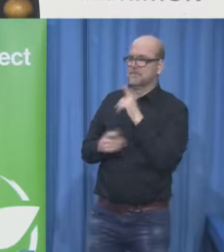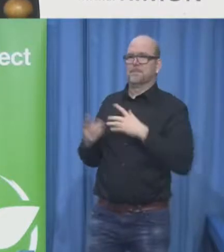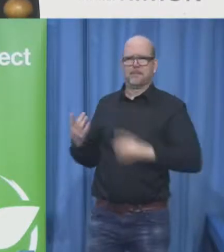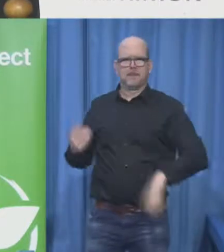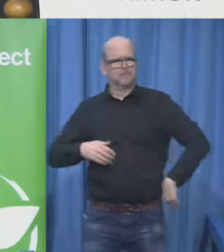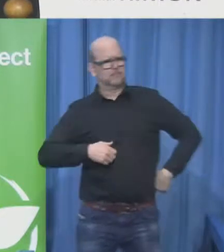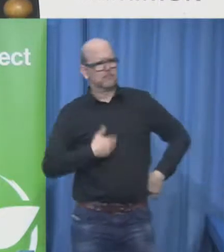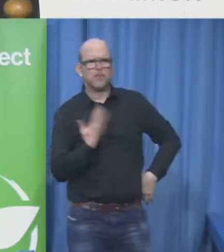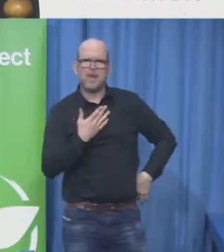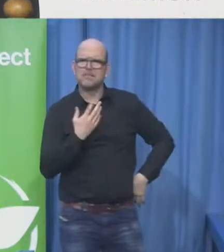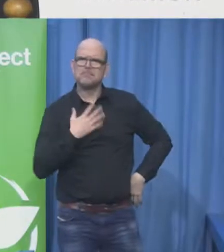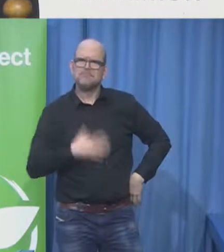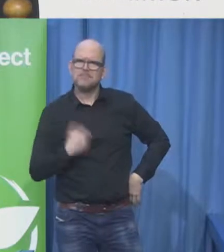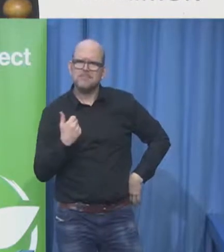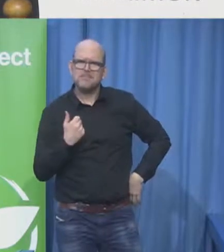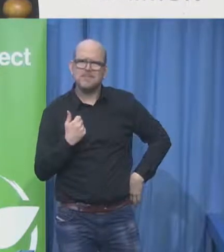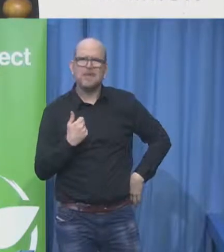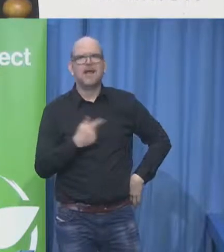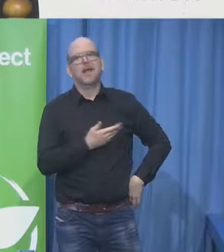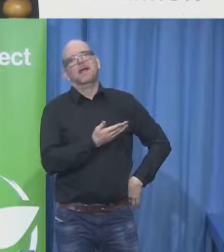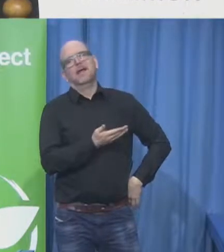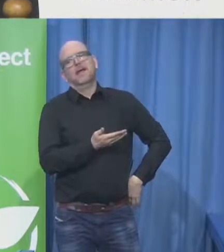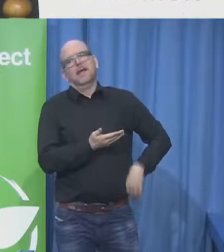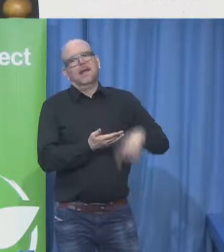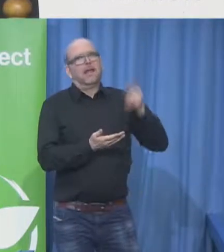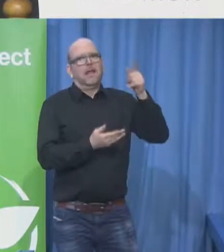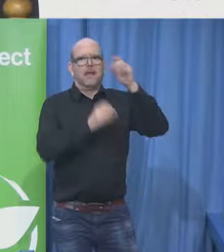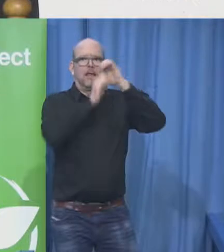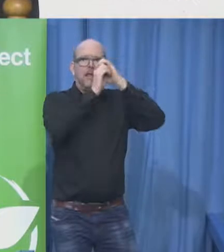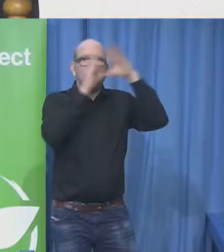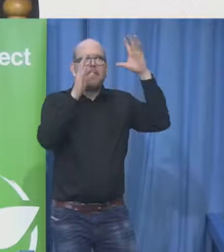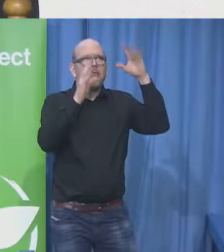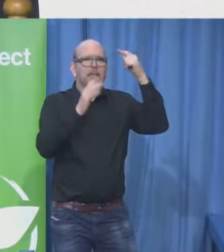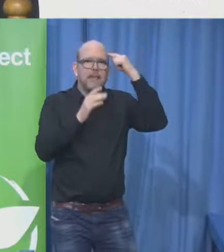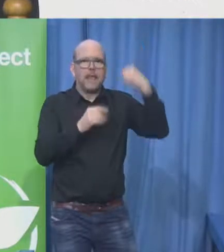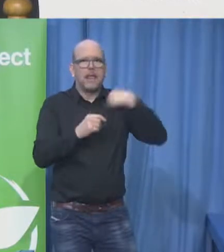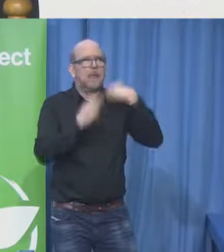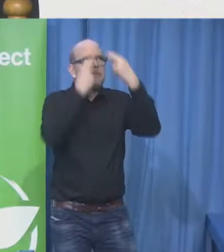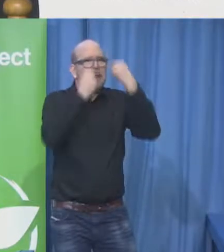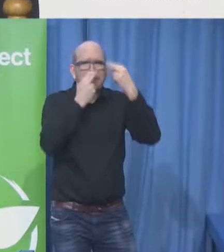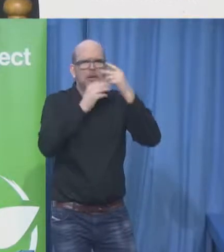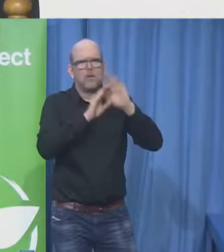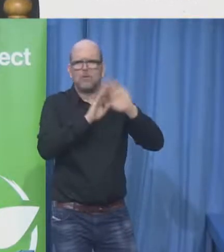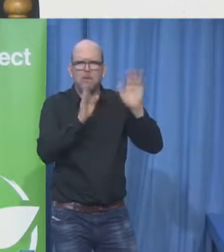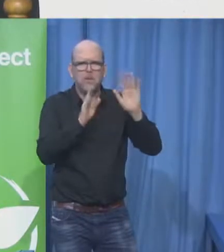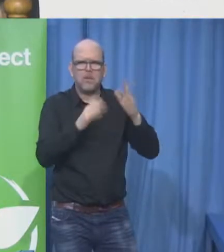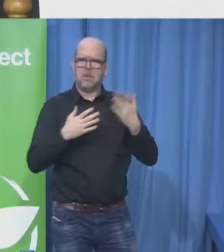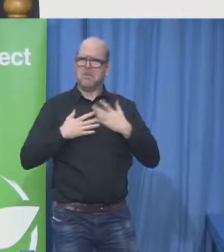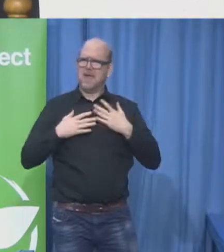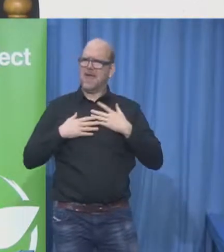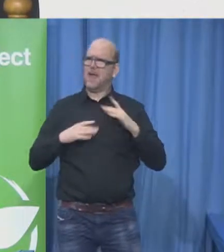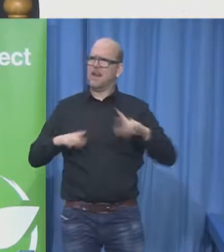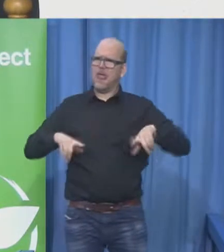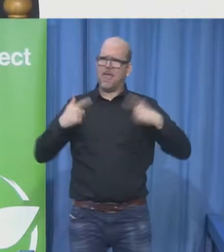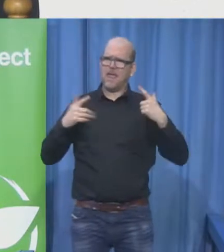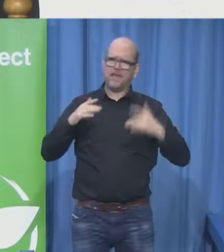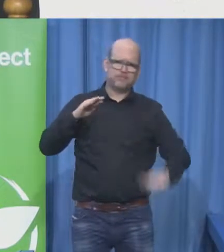don't think about my blindness but think about how full is my life I have a child family I'm happy